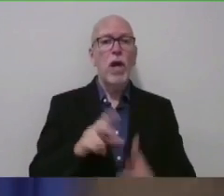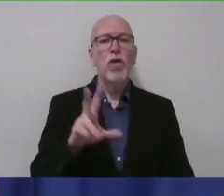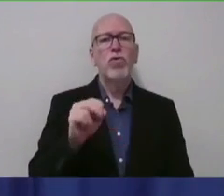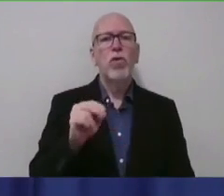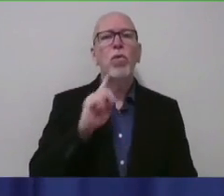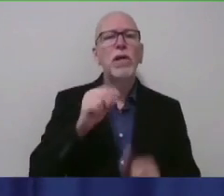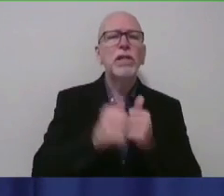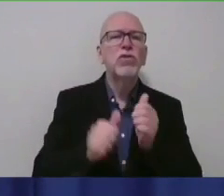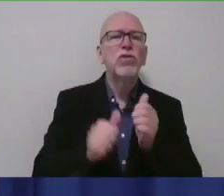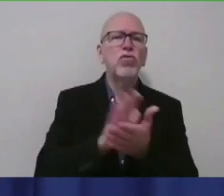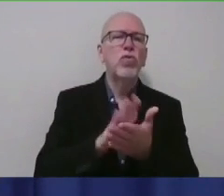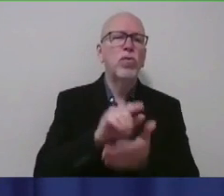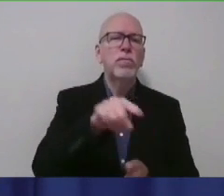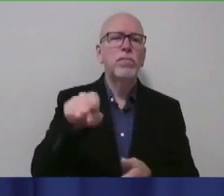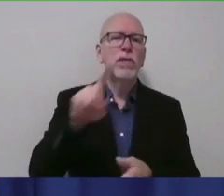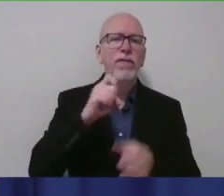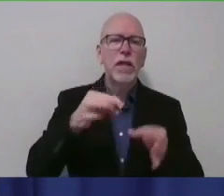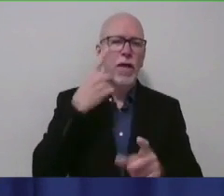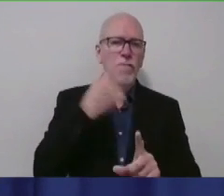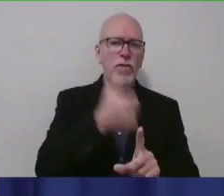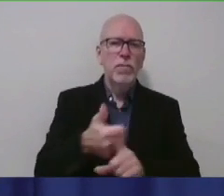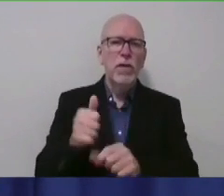to take that up with their local county officials.